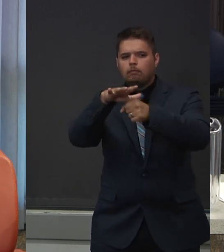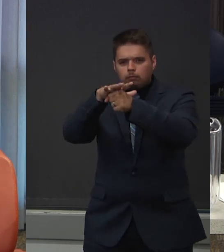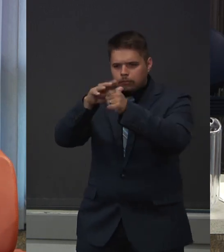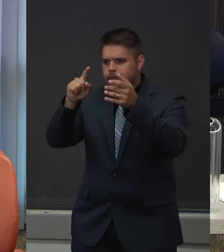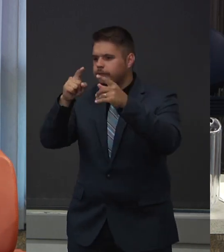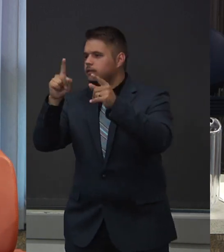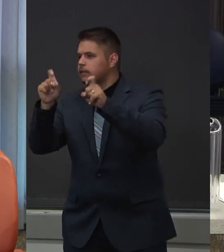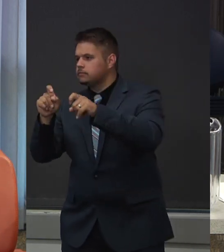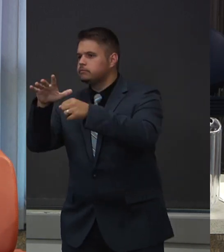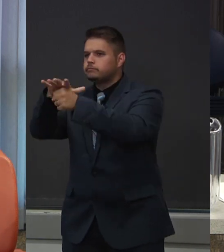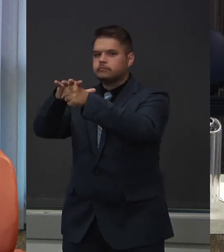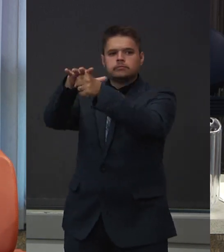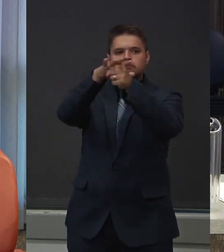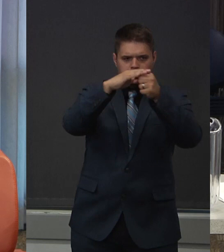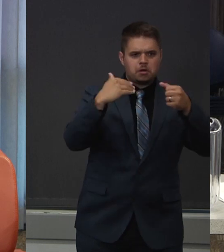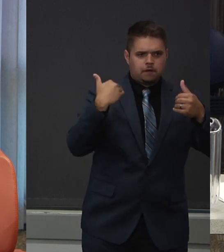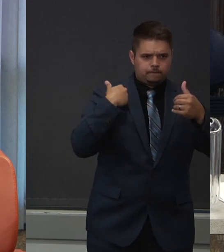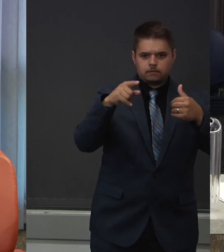offers testing.